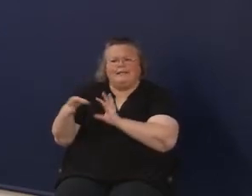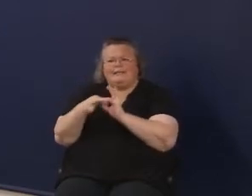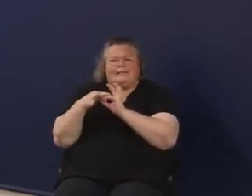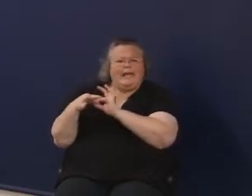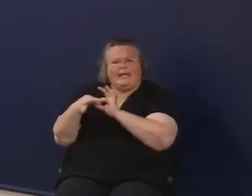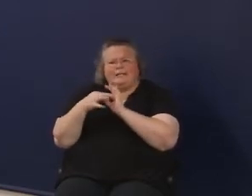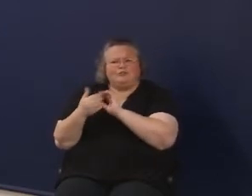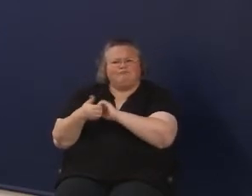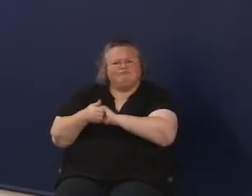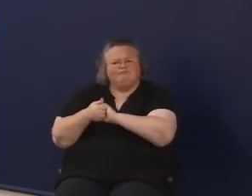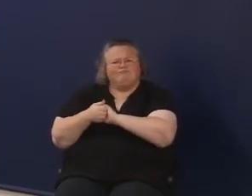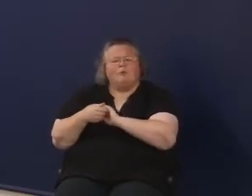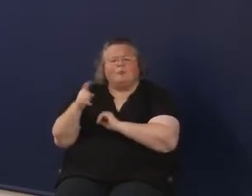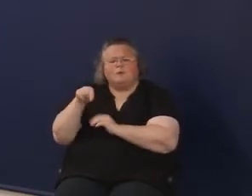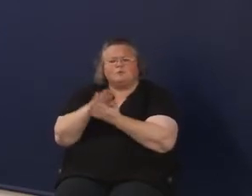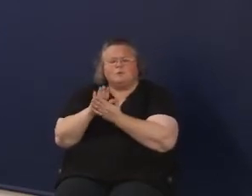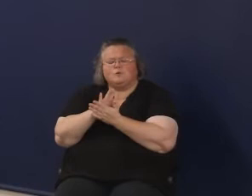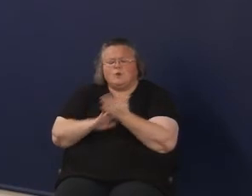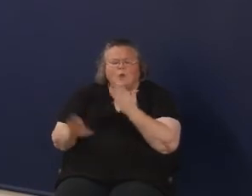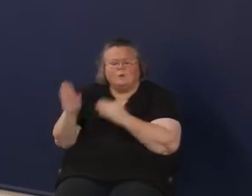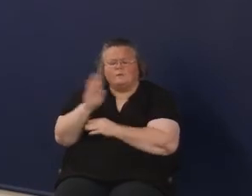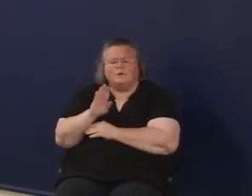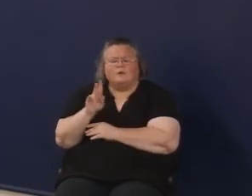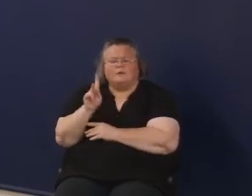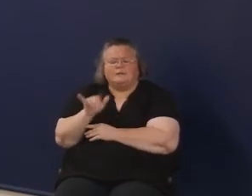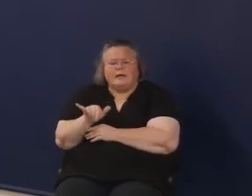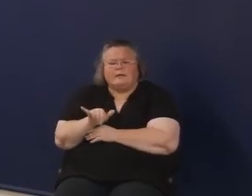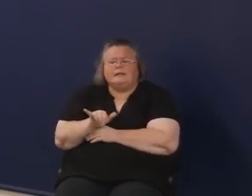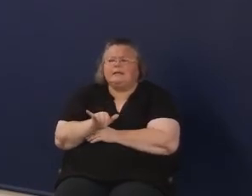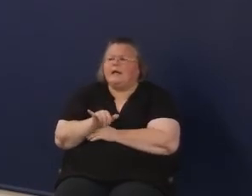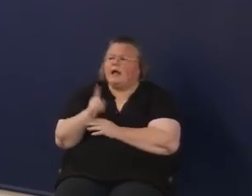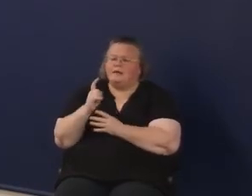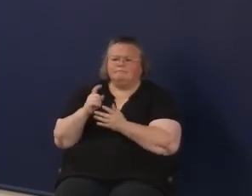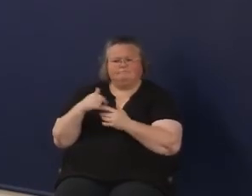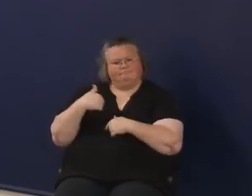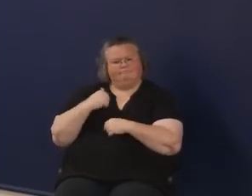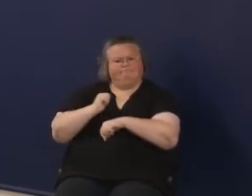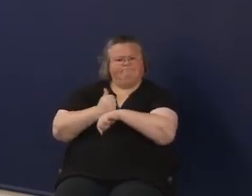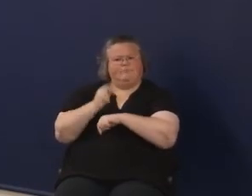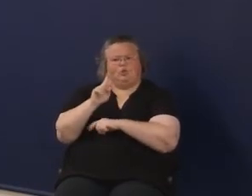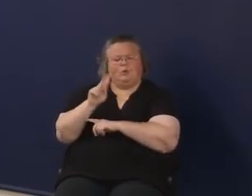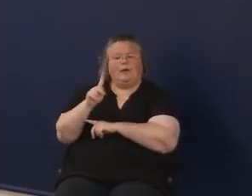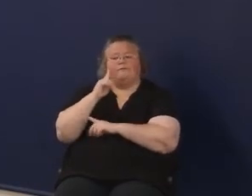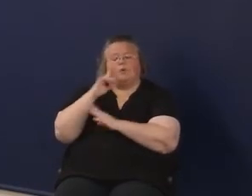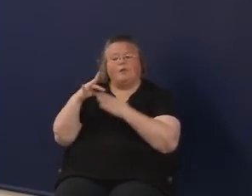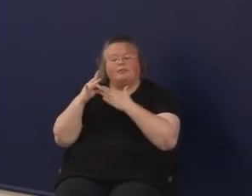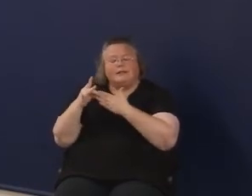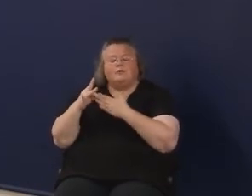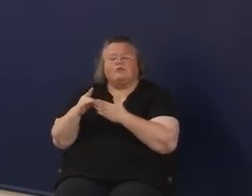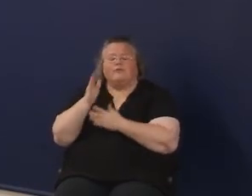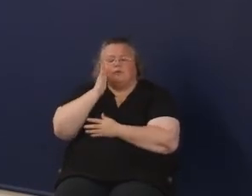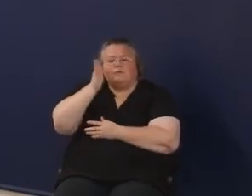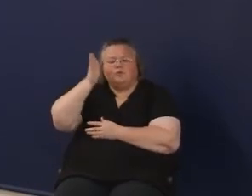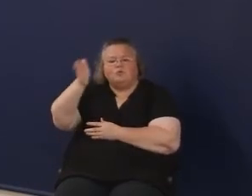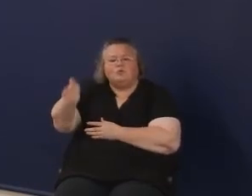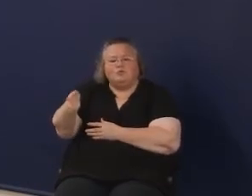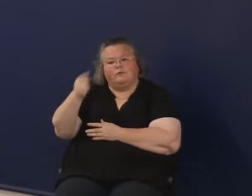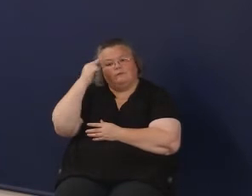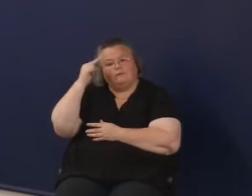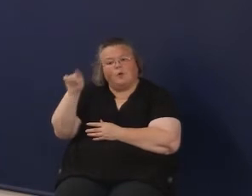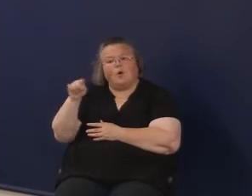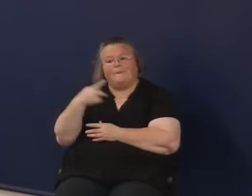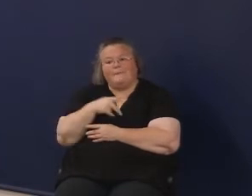commonwealth and to position UK as a leader in sort of the direction and future movement of